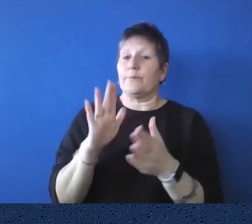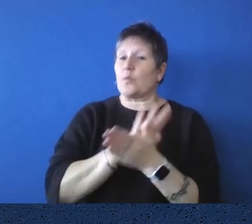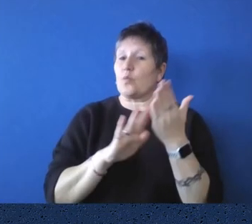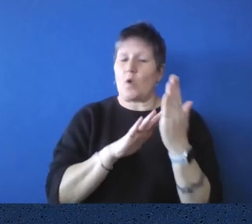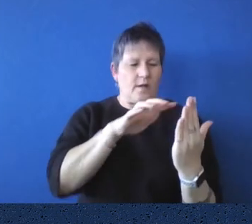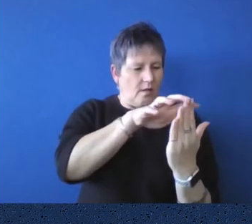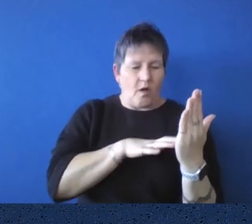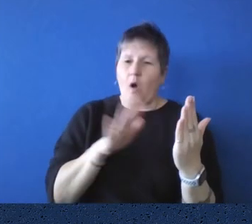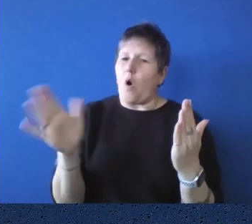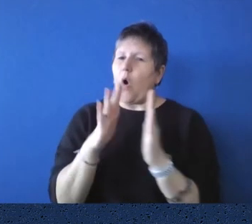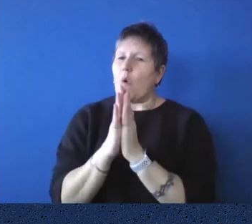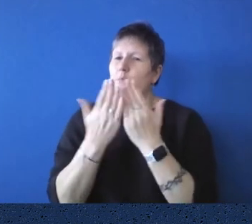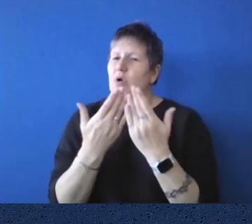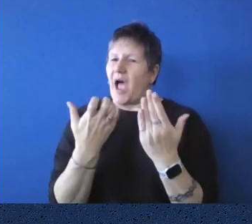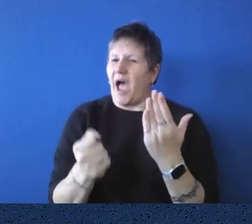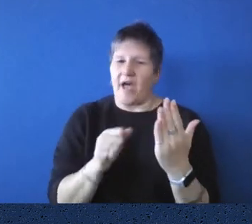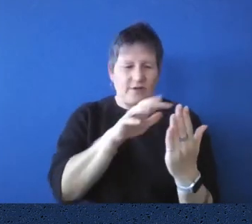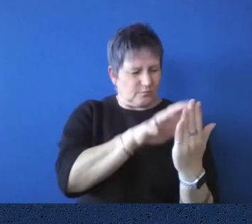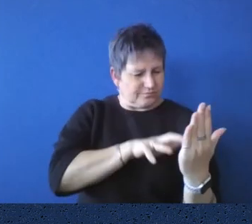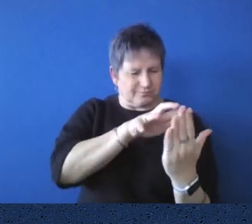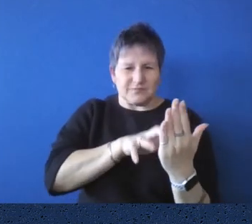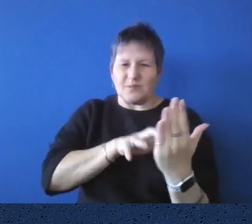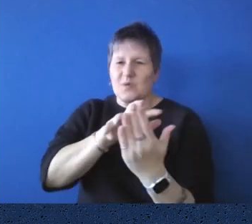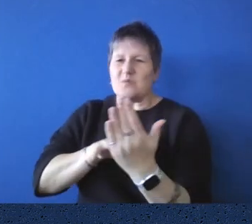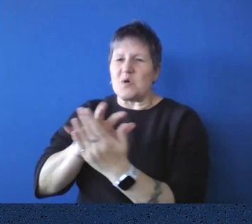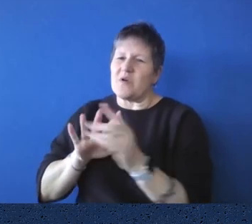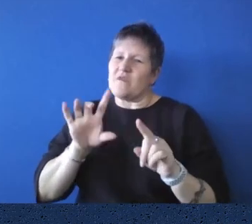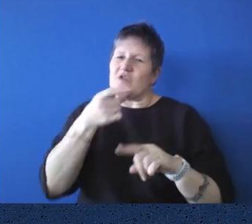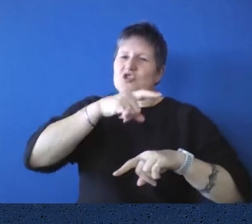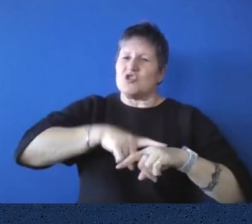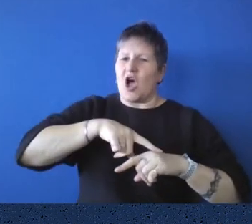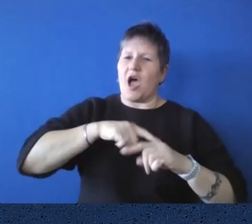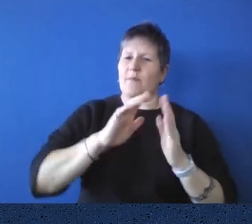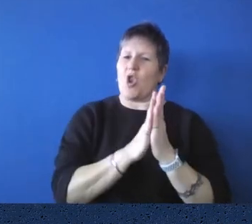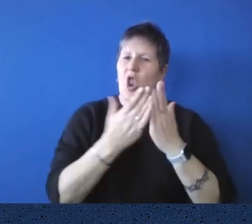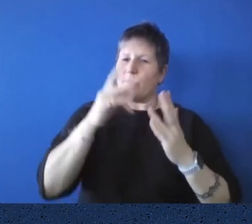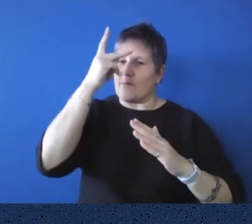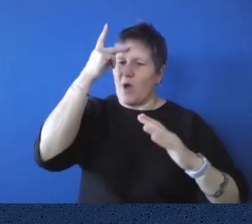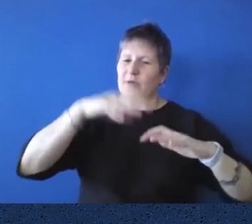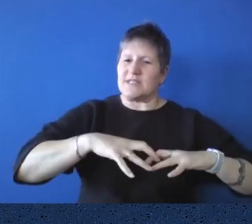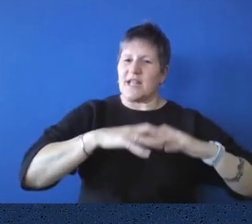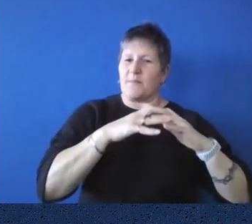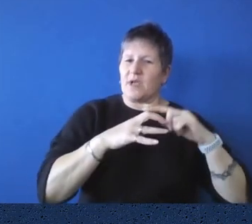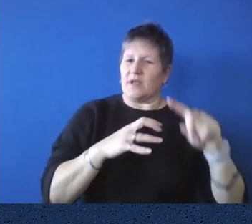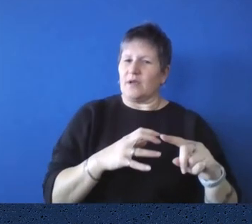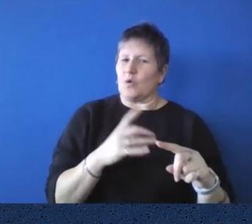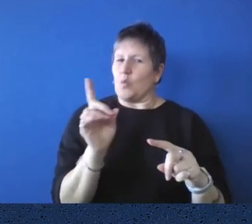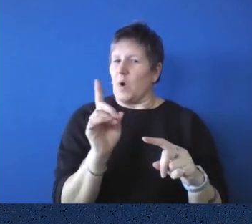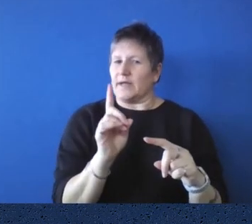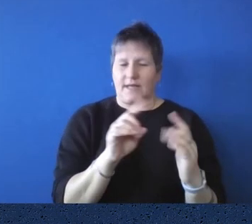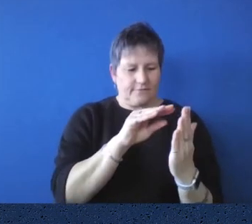first, first edition, I guess, of the parliamentary library. So, um, it